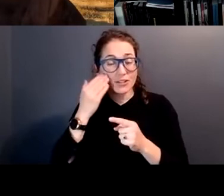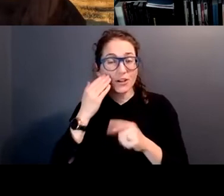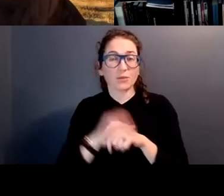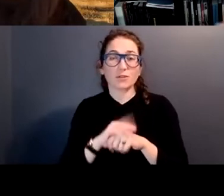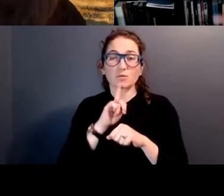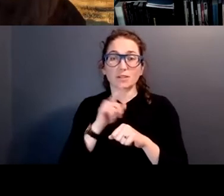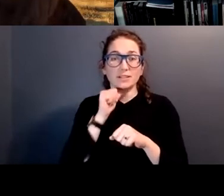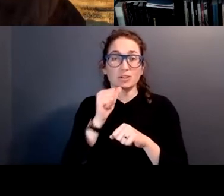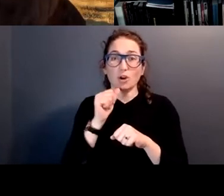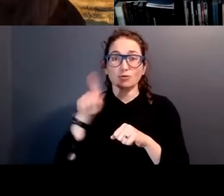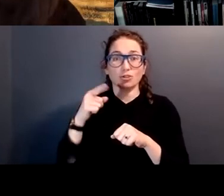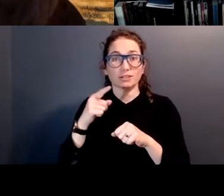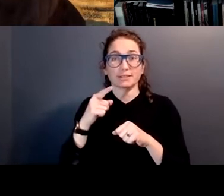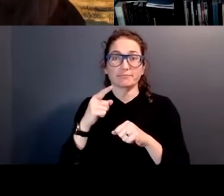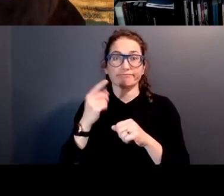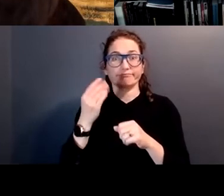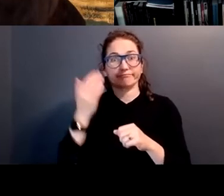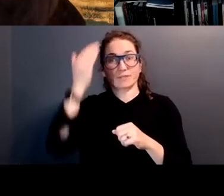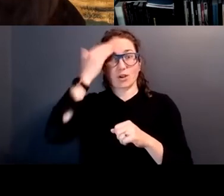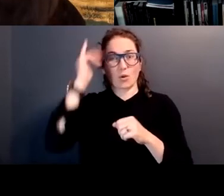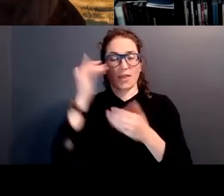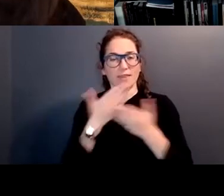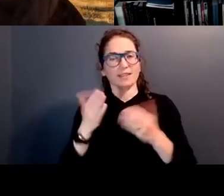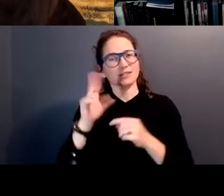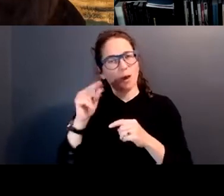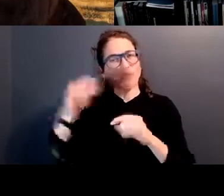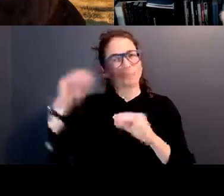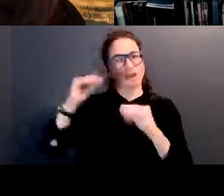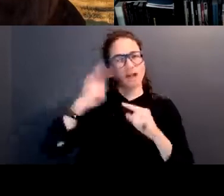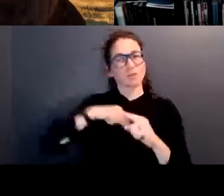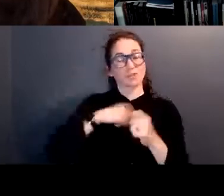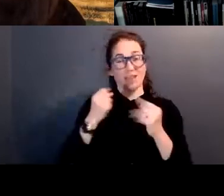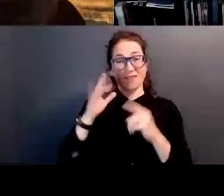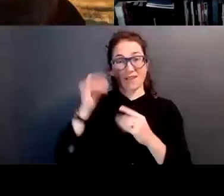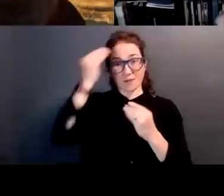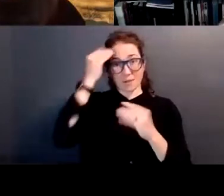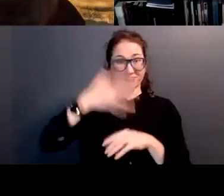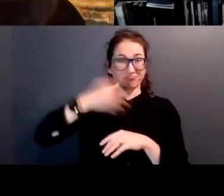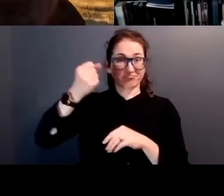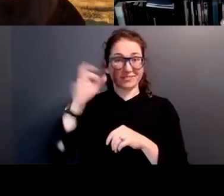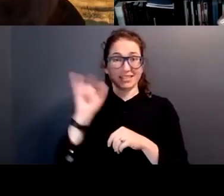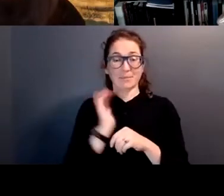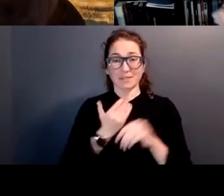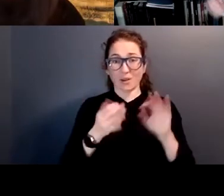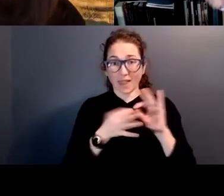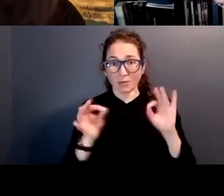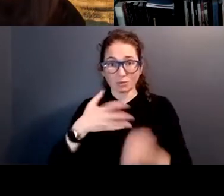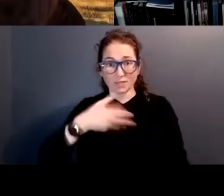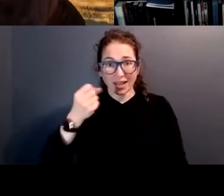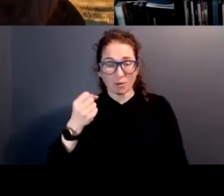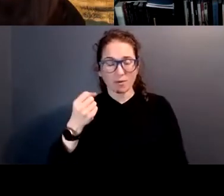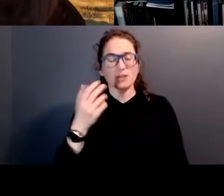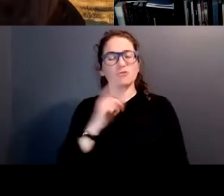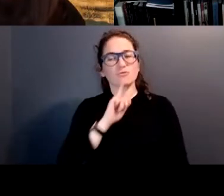this knowledge. It has to be taught from us. And a lot of these knowledges were taken away, just like our languages were taken away. And so we